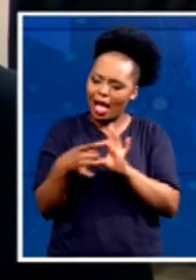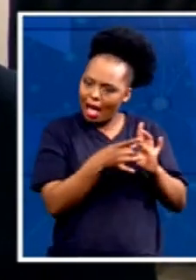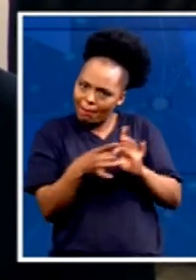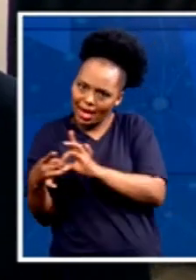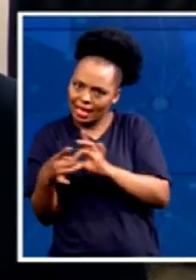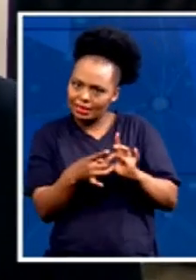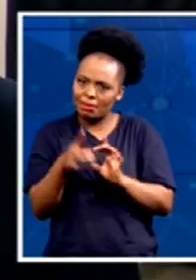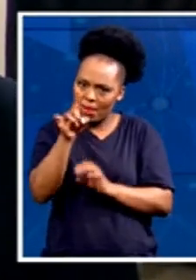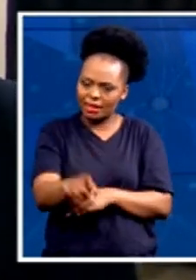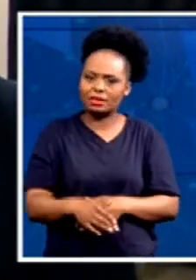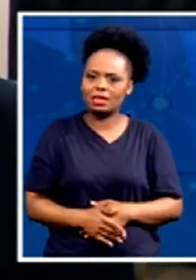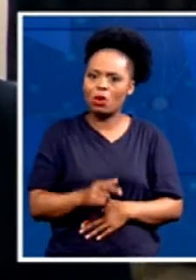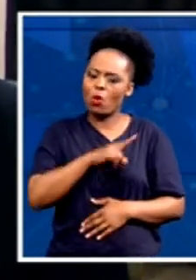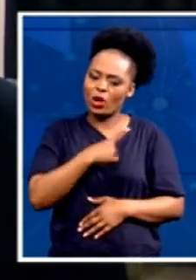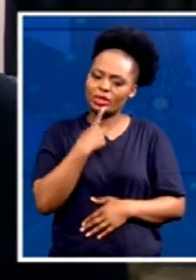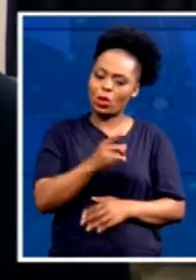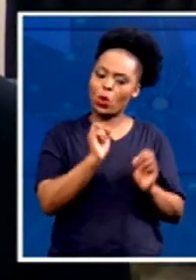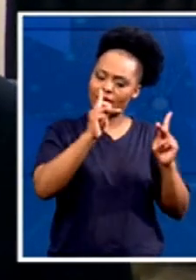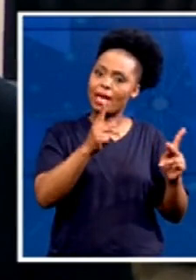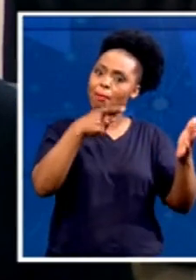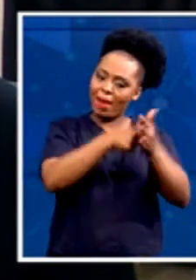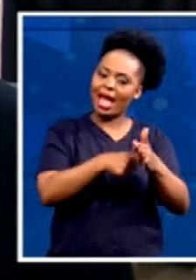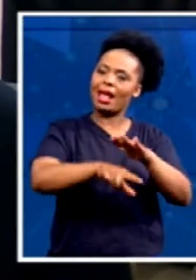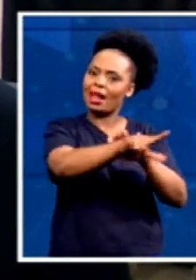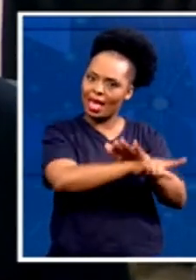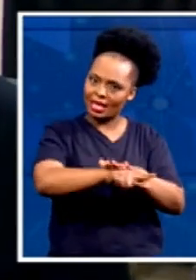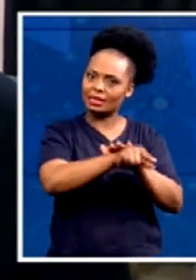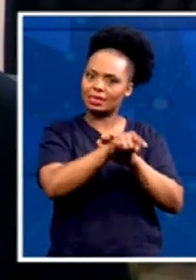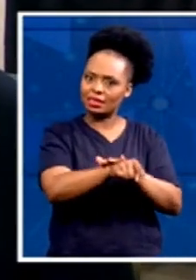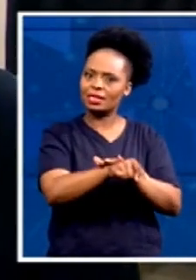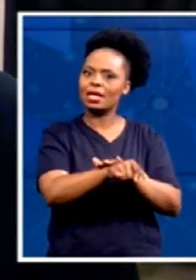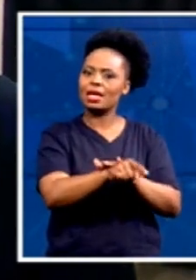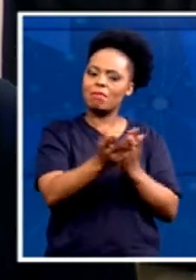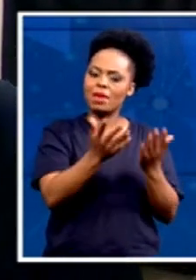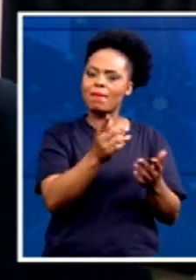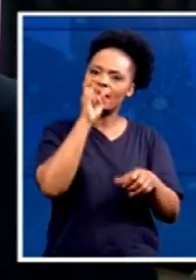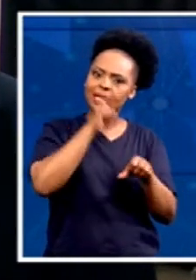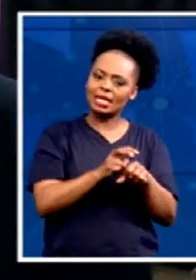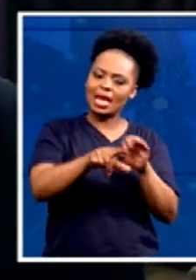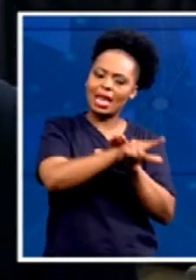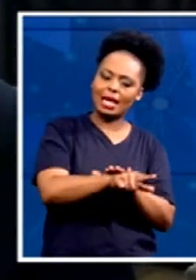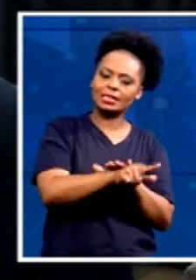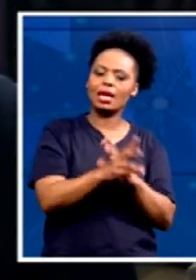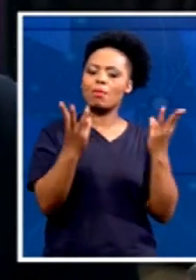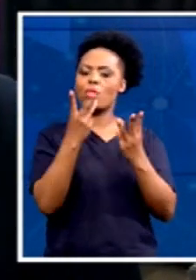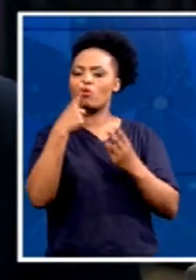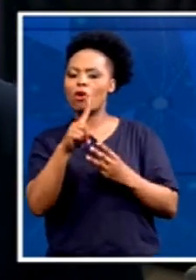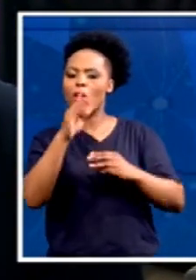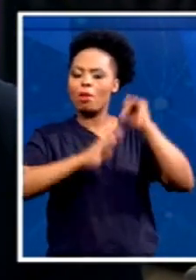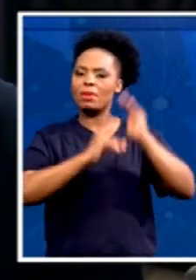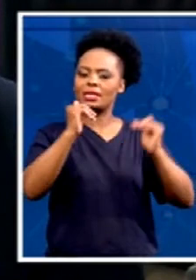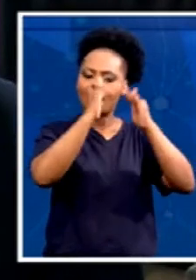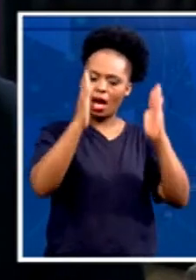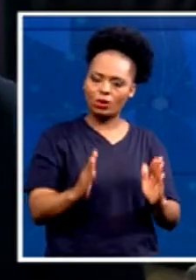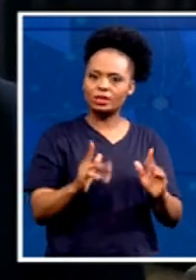buy this land. We need more land for people to build houses. But then we also say that you must